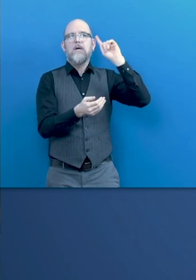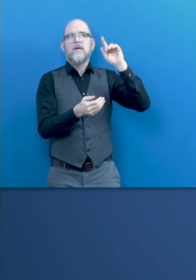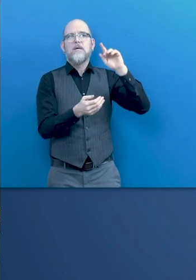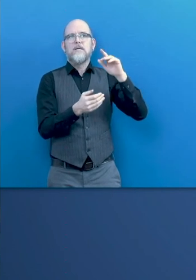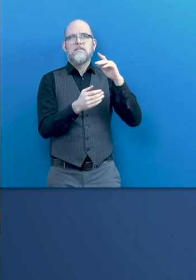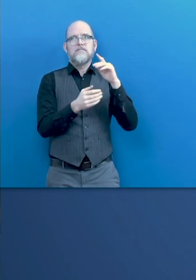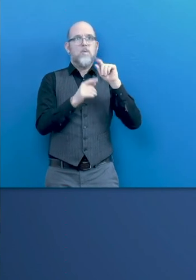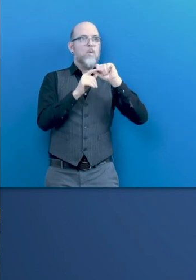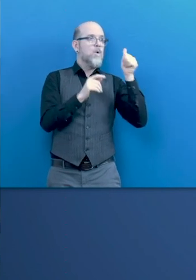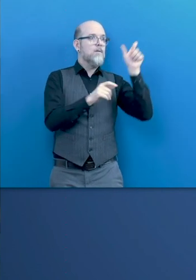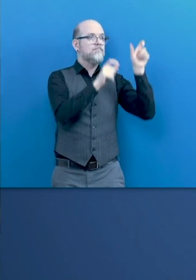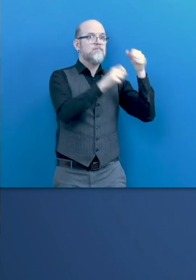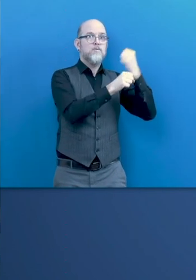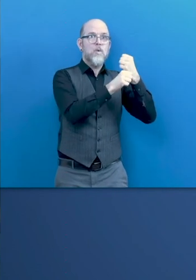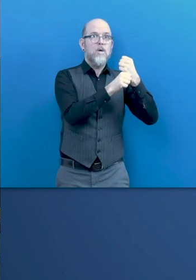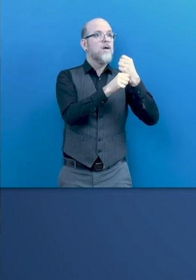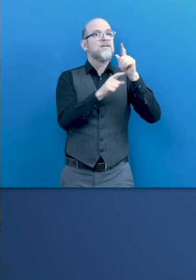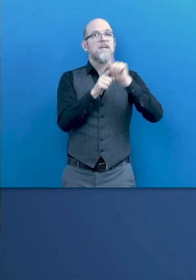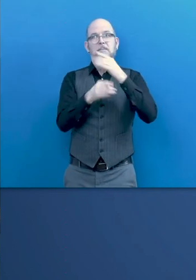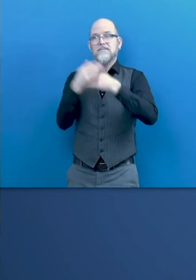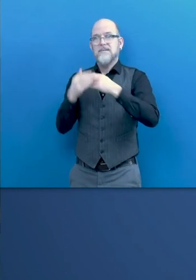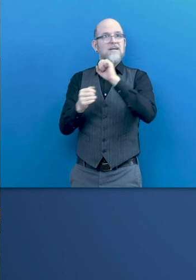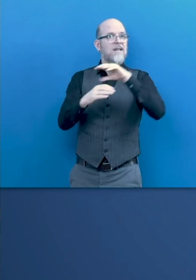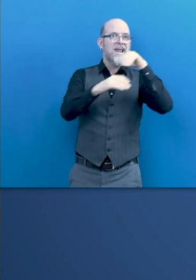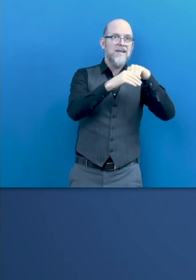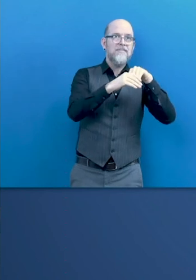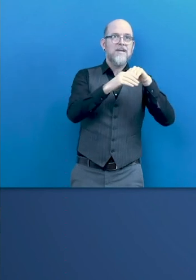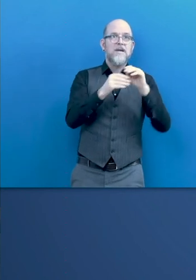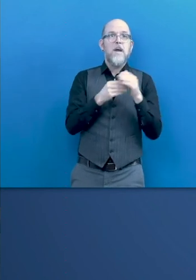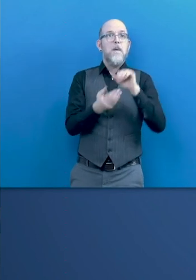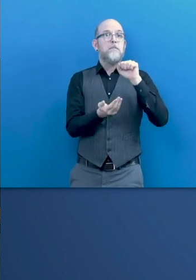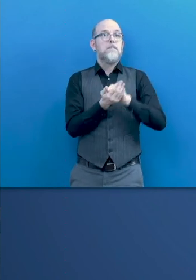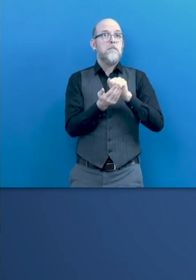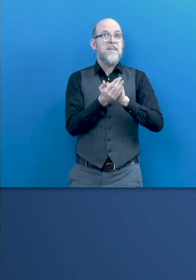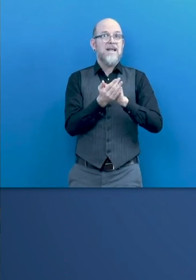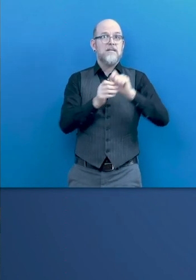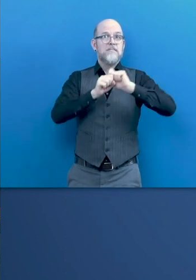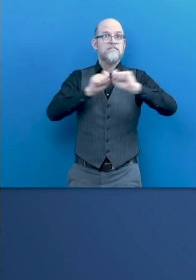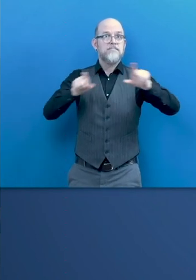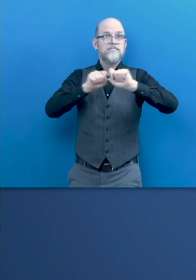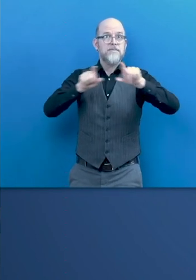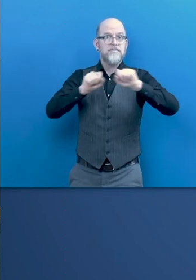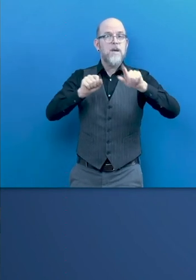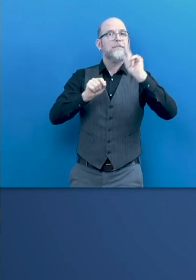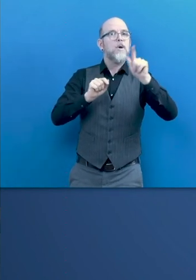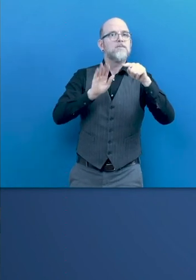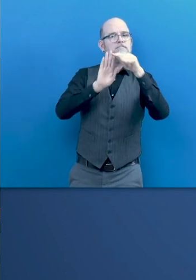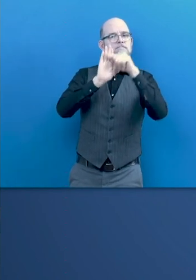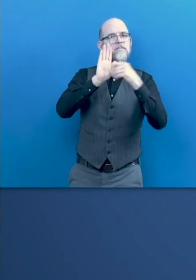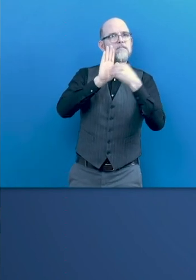has the obligation to take into consideration accessibility in technical specification of public contracts.